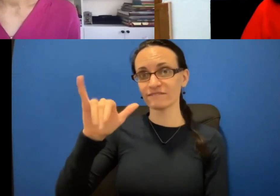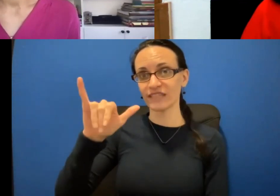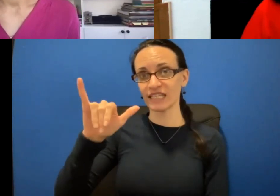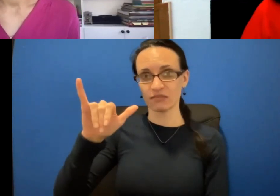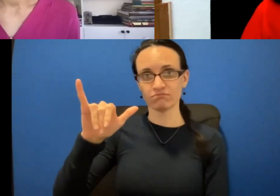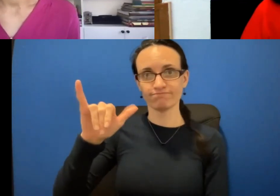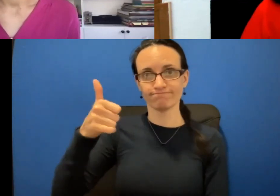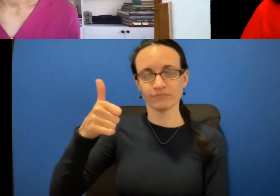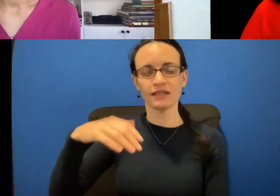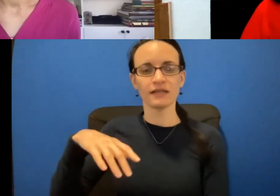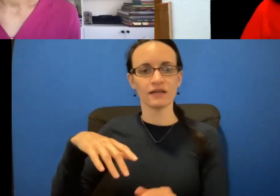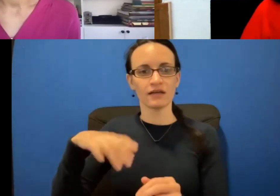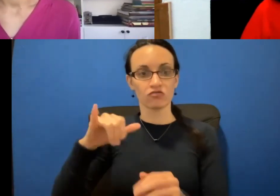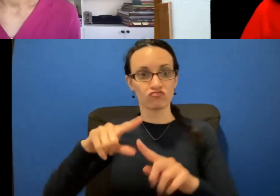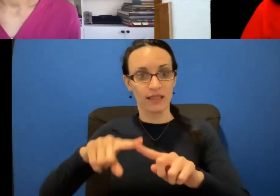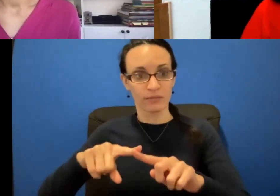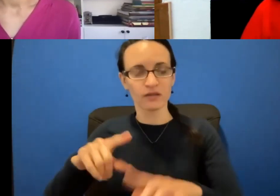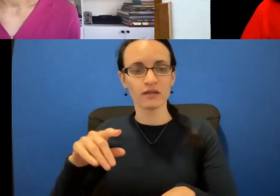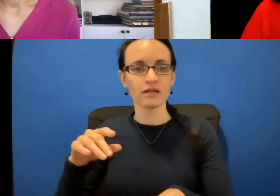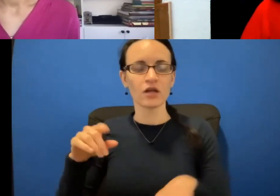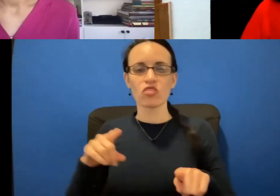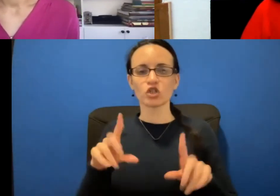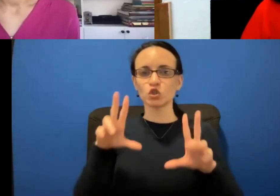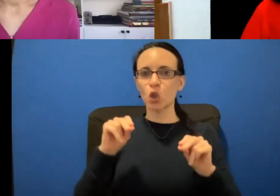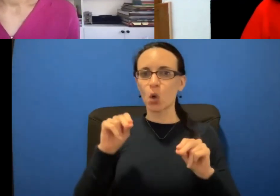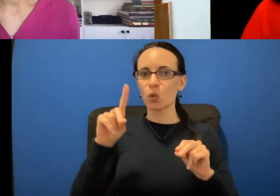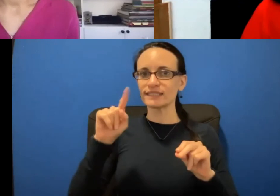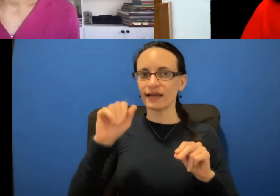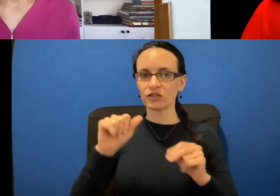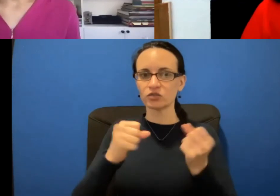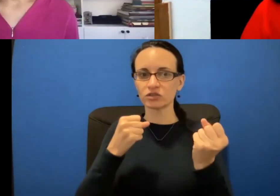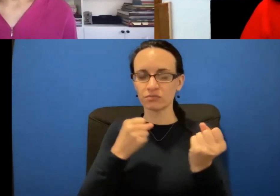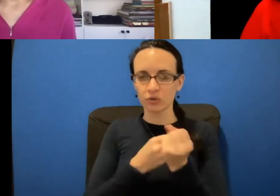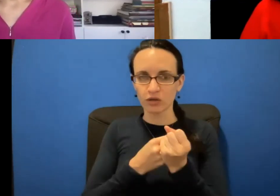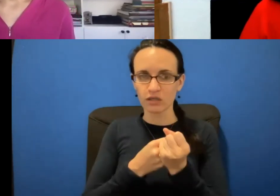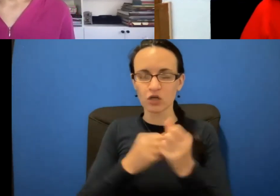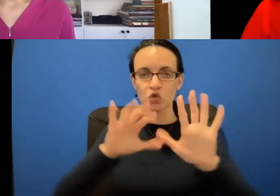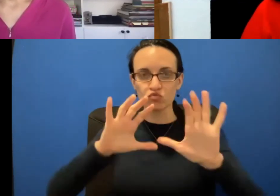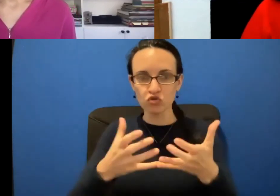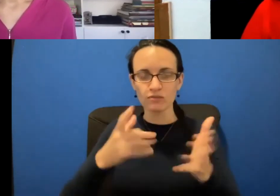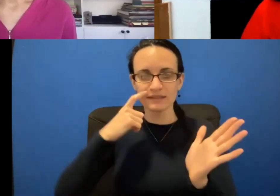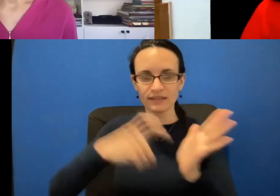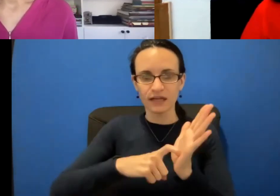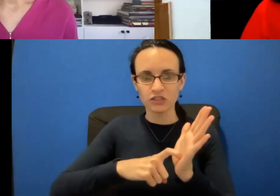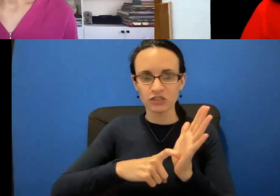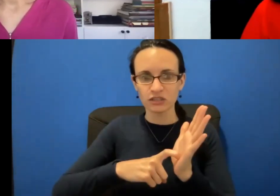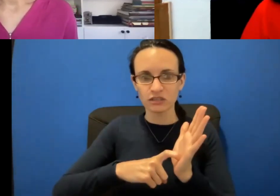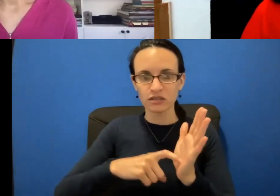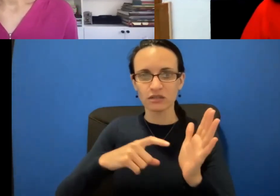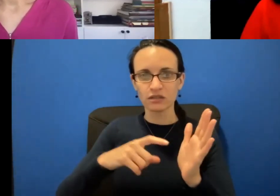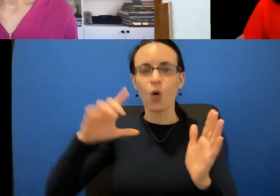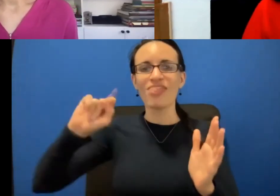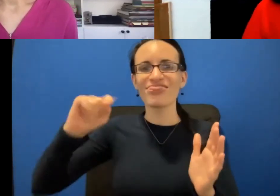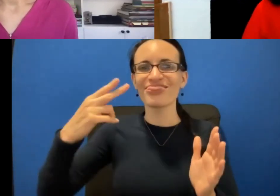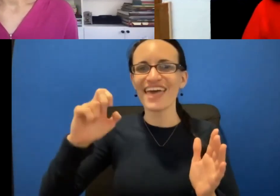answer is simple. No. There is no data to support the improved detection of breast cancer or anything about the efficacy of thermography.